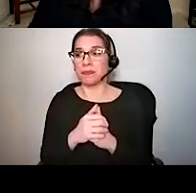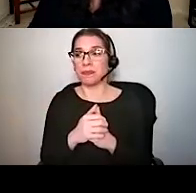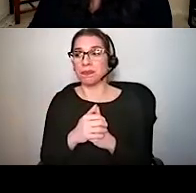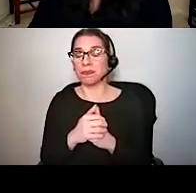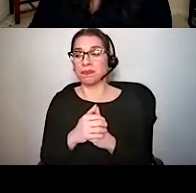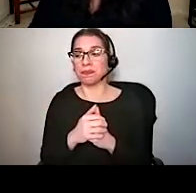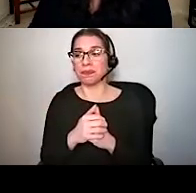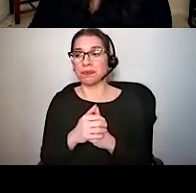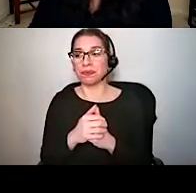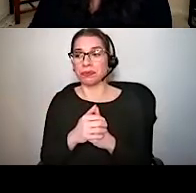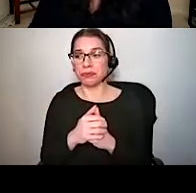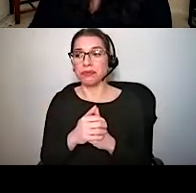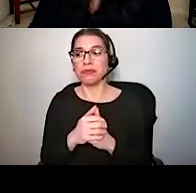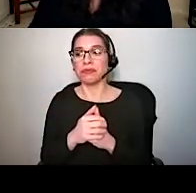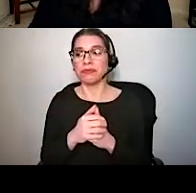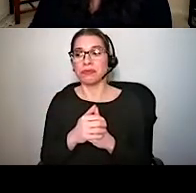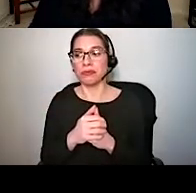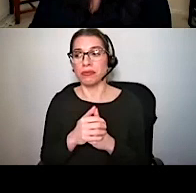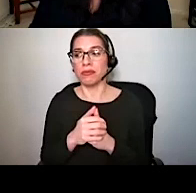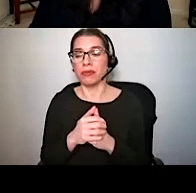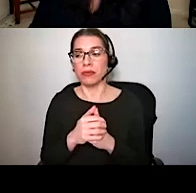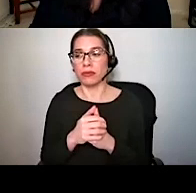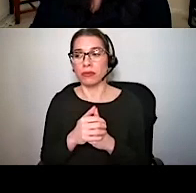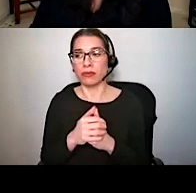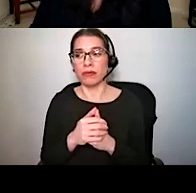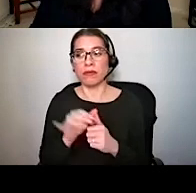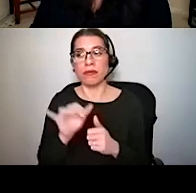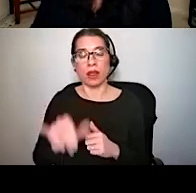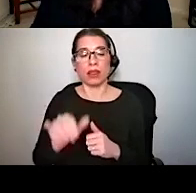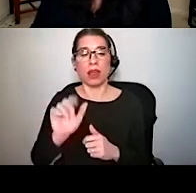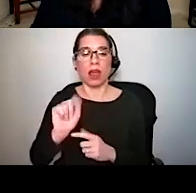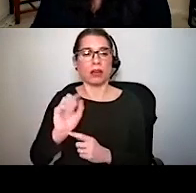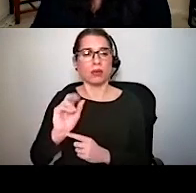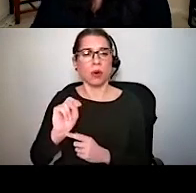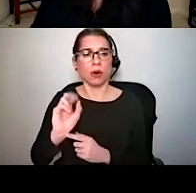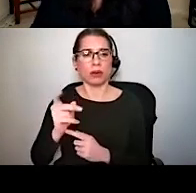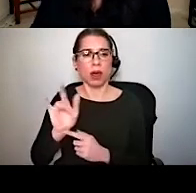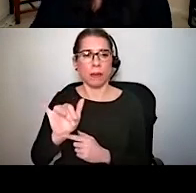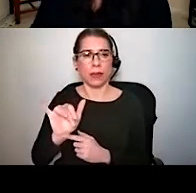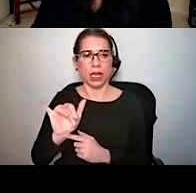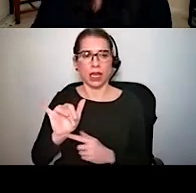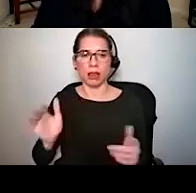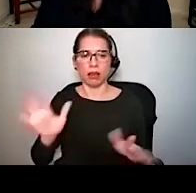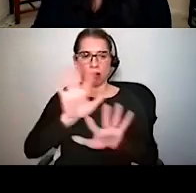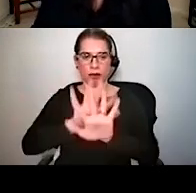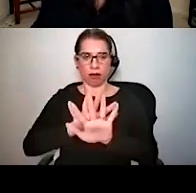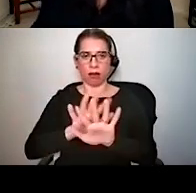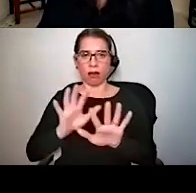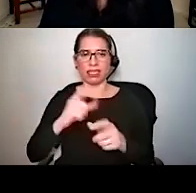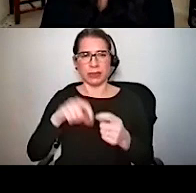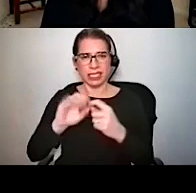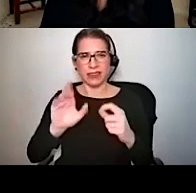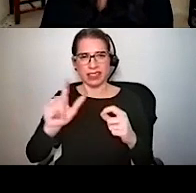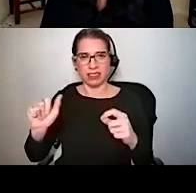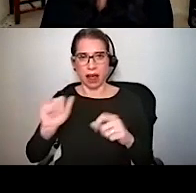this kind of tonotopic distribution of cells occurs all the way up the